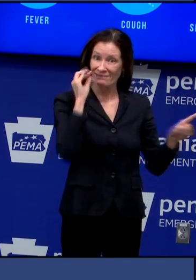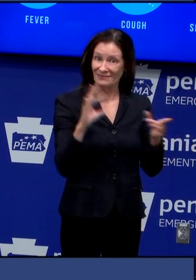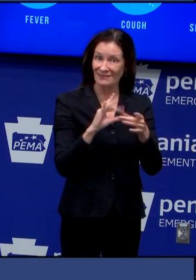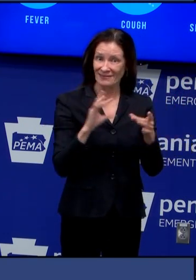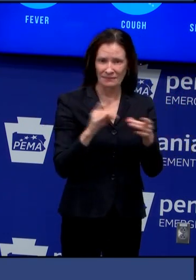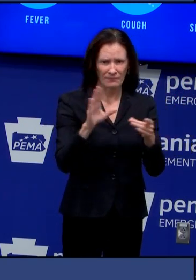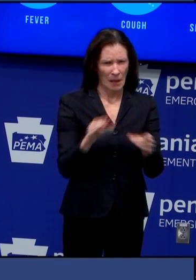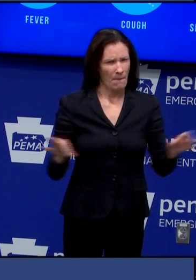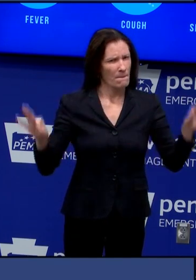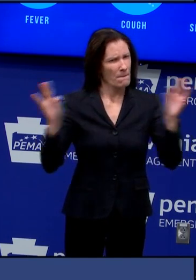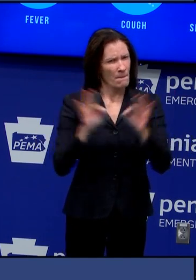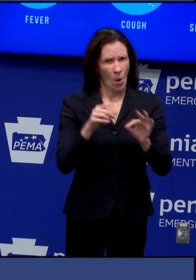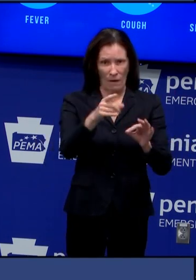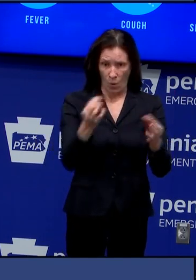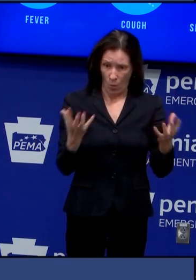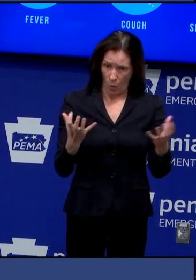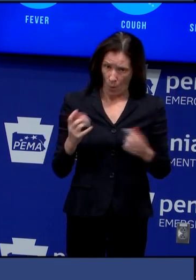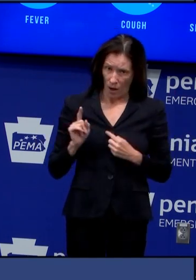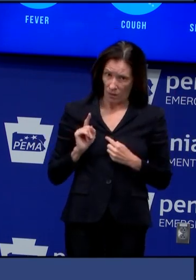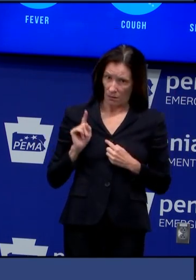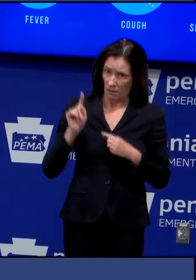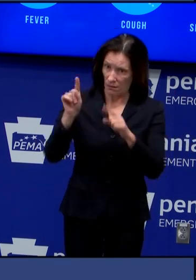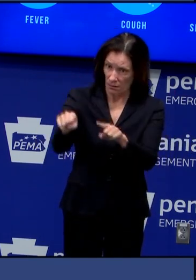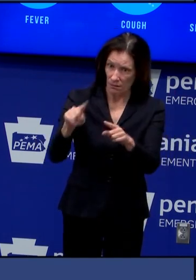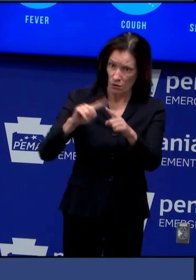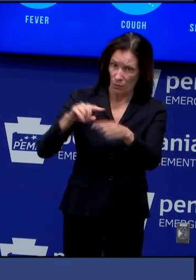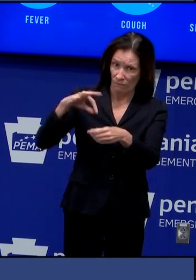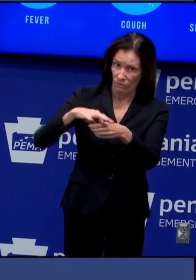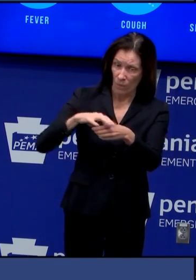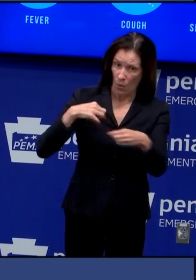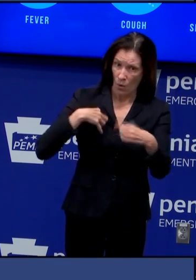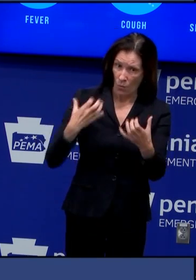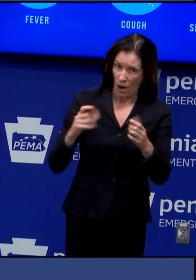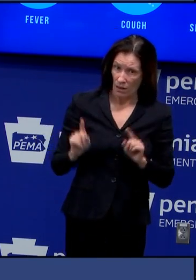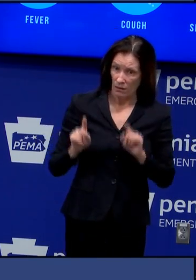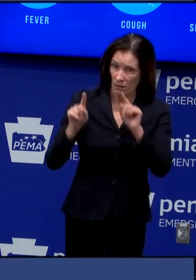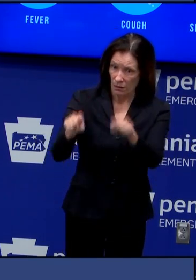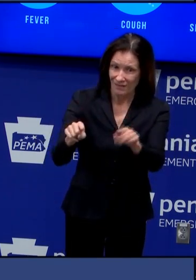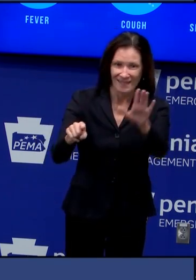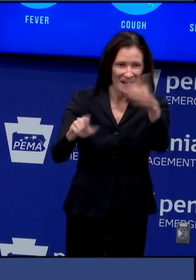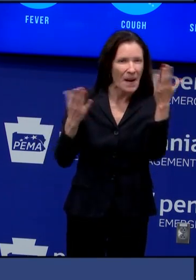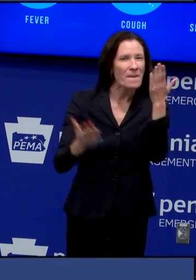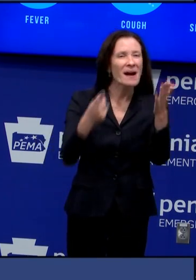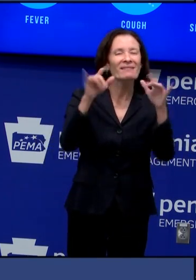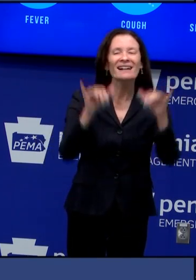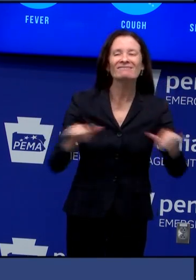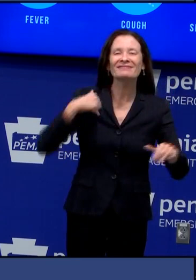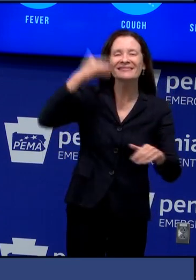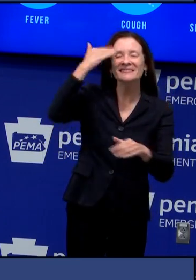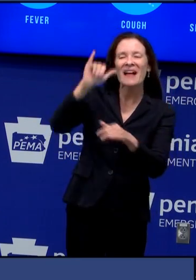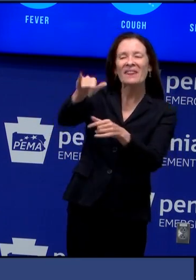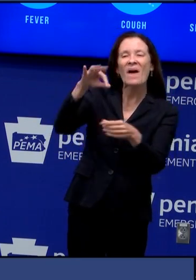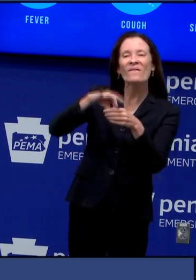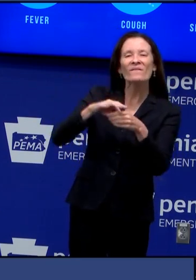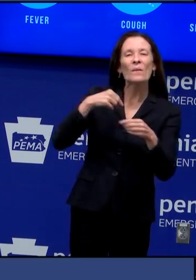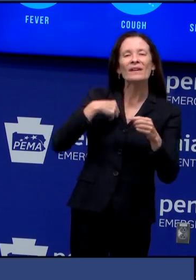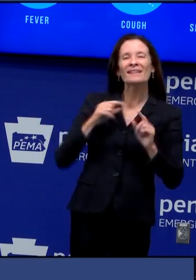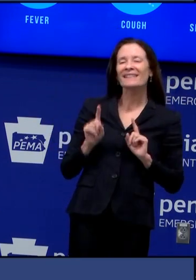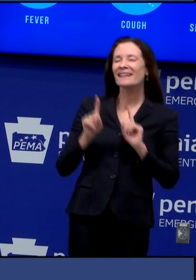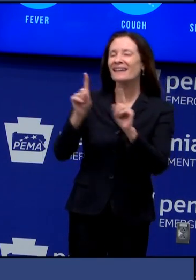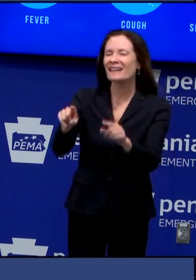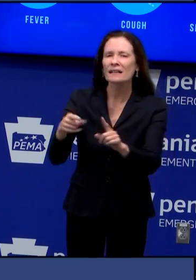the polls on election day should be aware that your polling place may have changed due to the temporary consolidations that are permitted under act 12